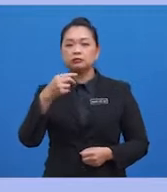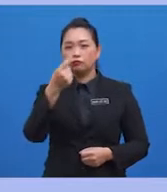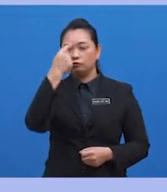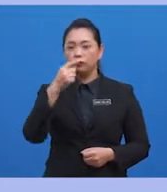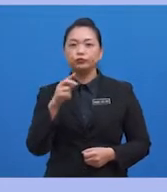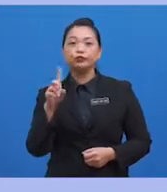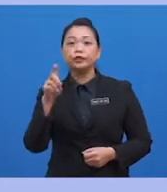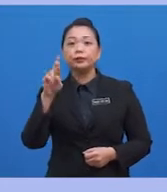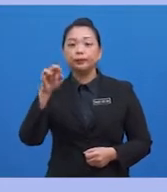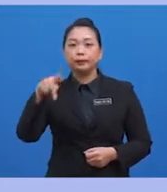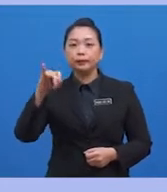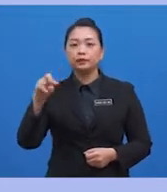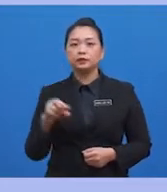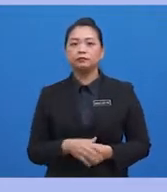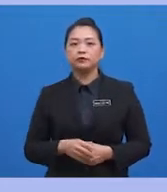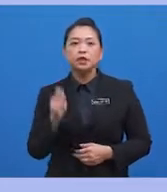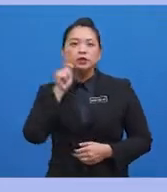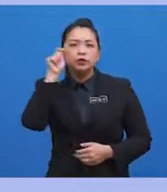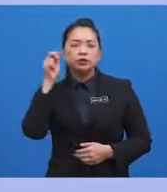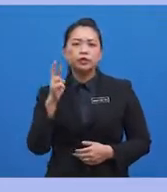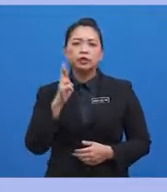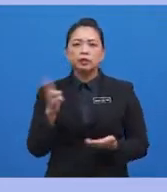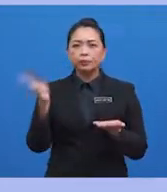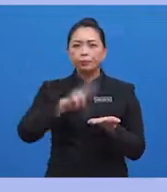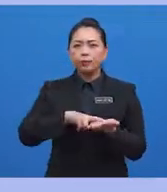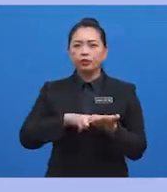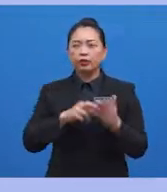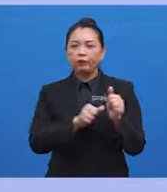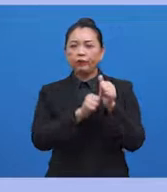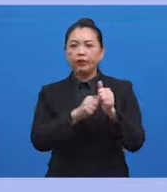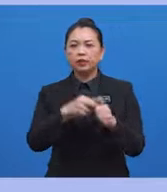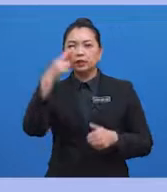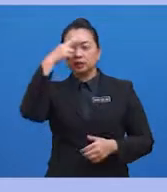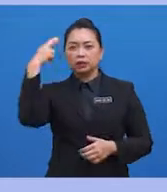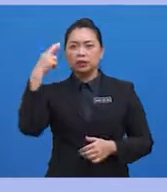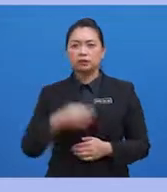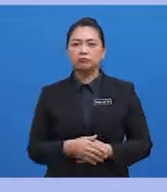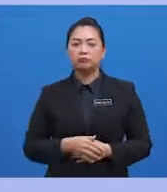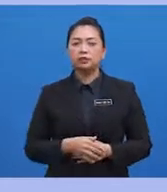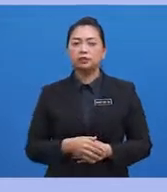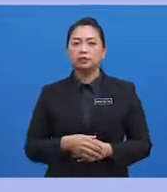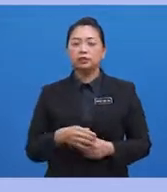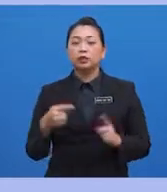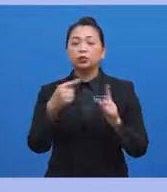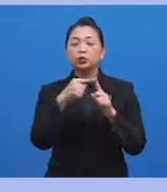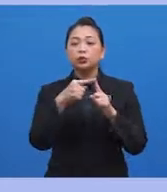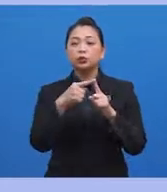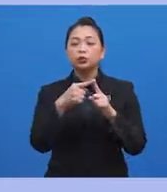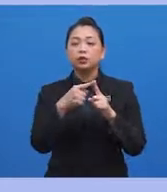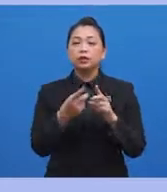Teens reported the following reasons for dripping. To create thicker vapour, to improve flavours